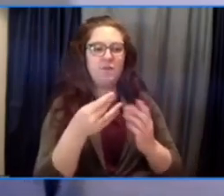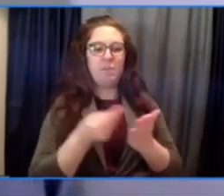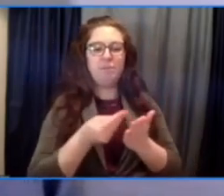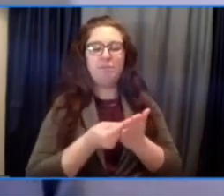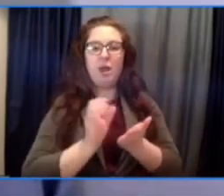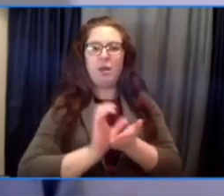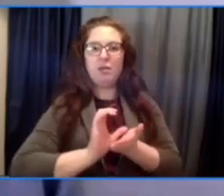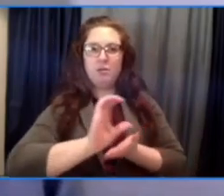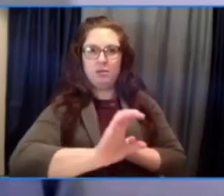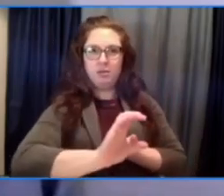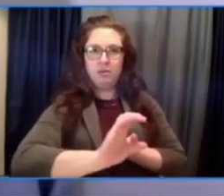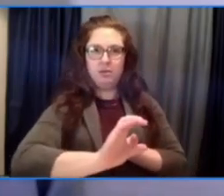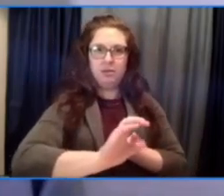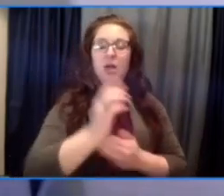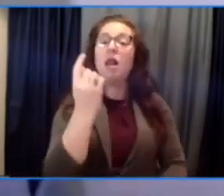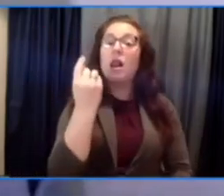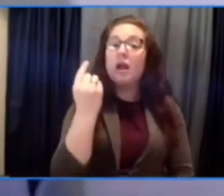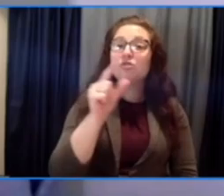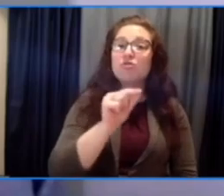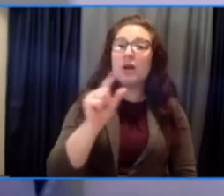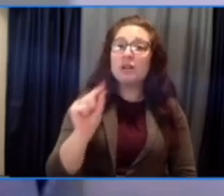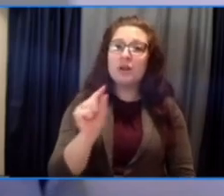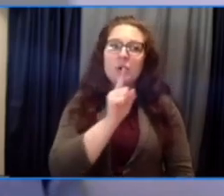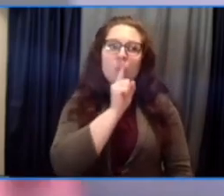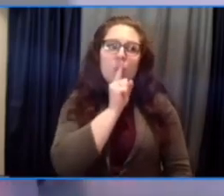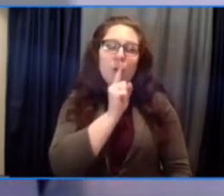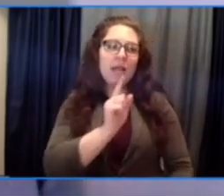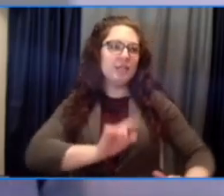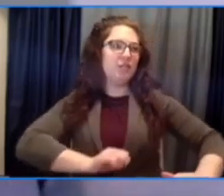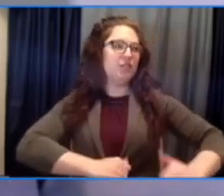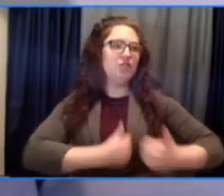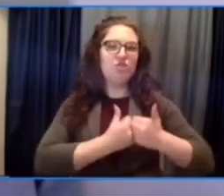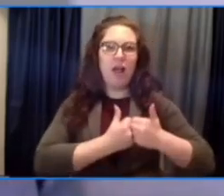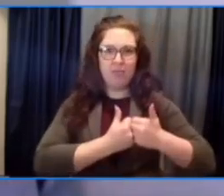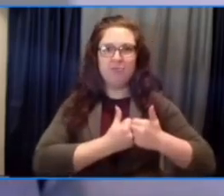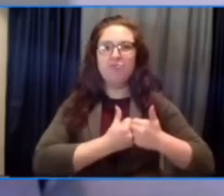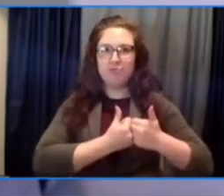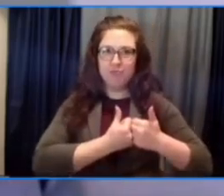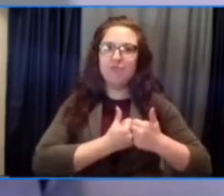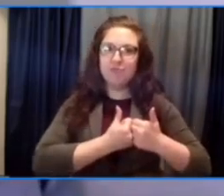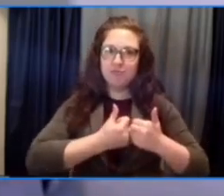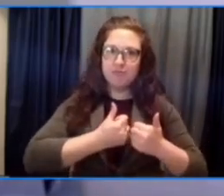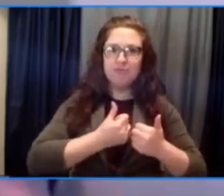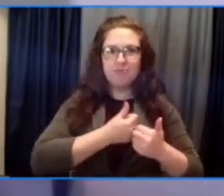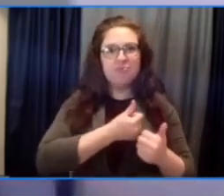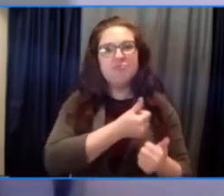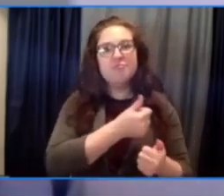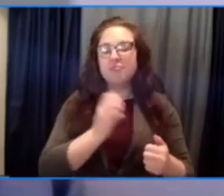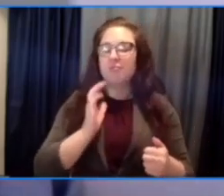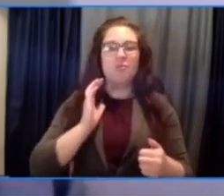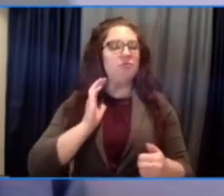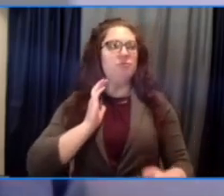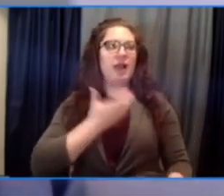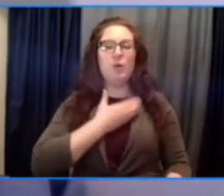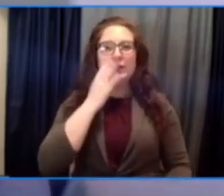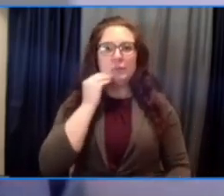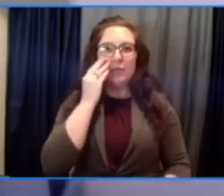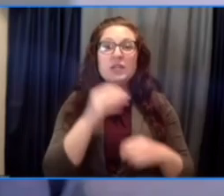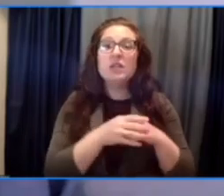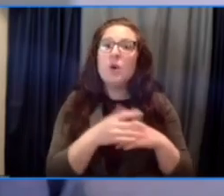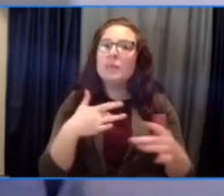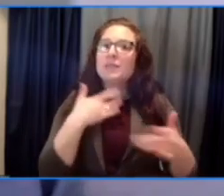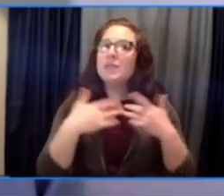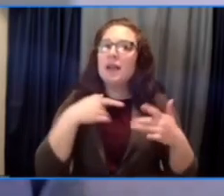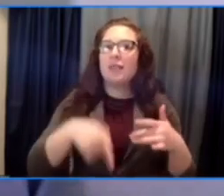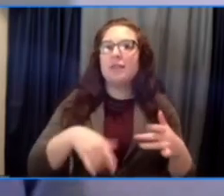these years of our experiences to the test. And that is why I am very excited to be having this conversation with